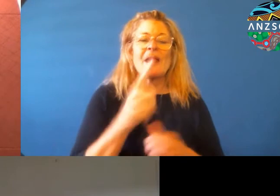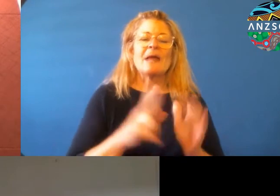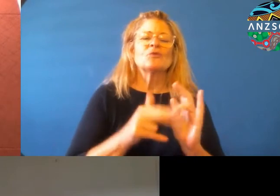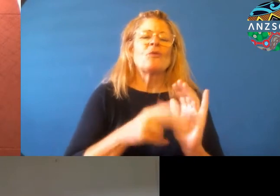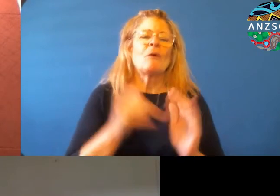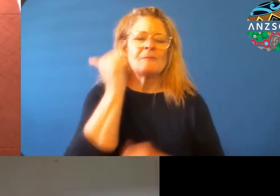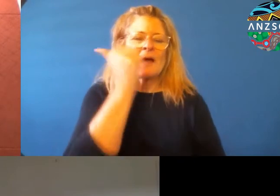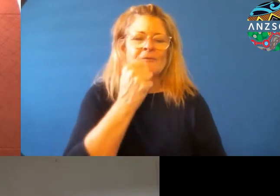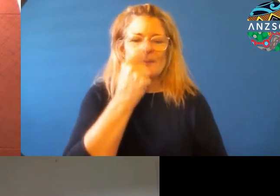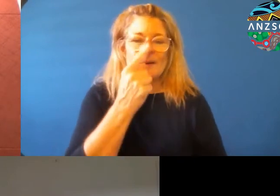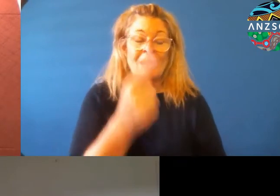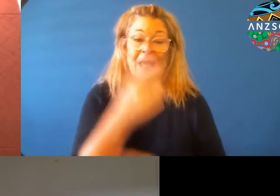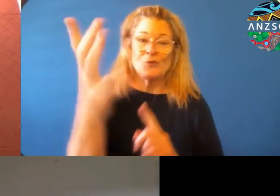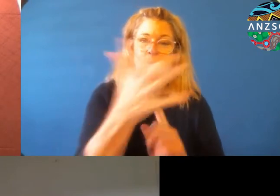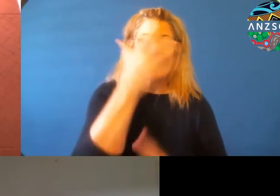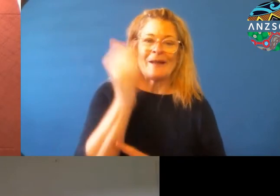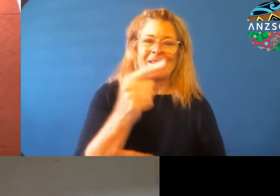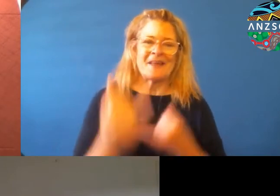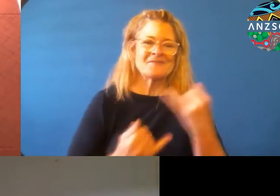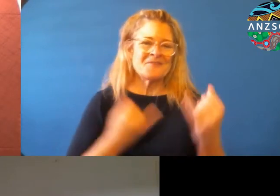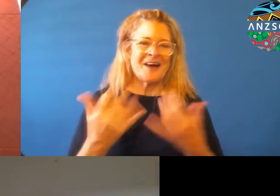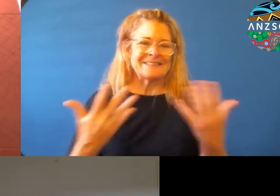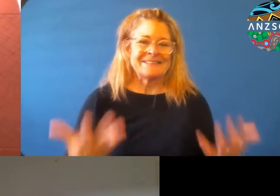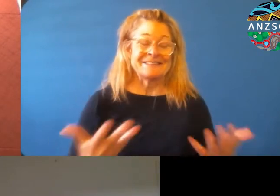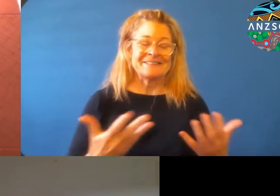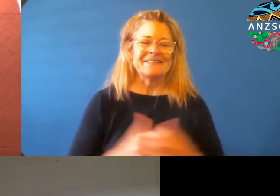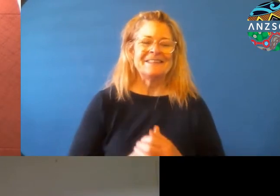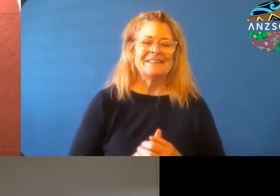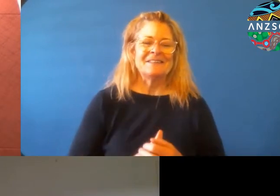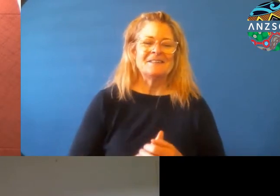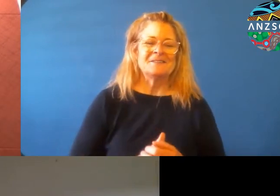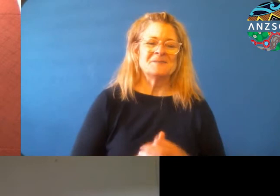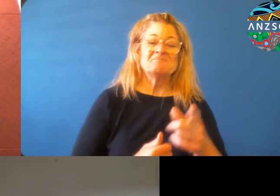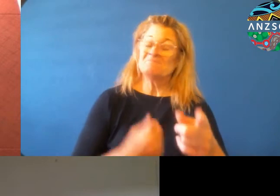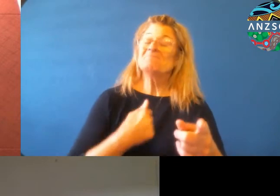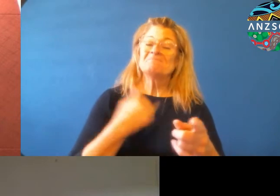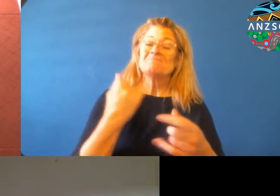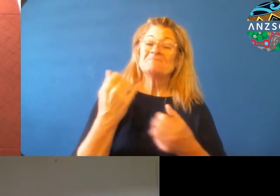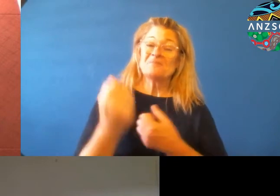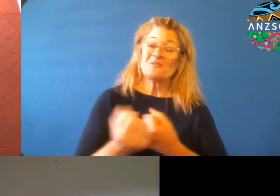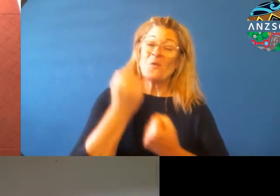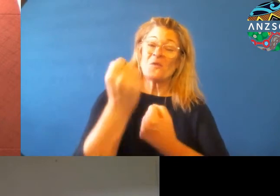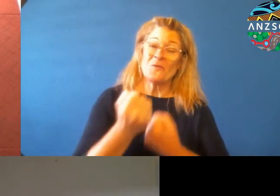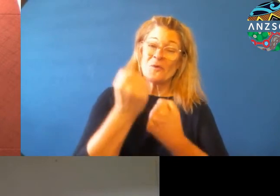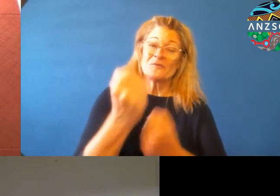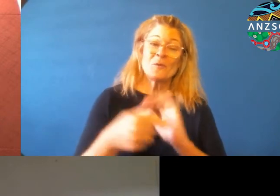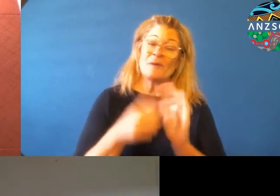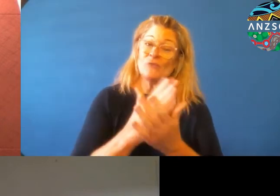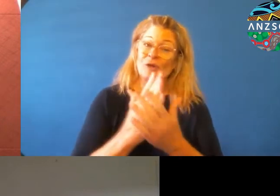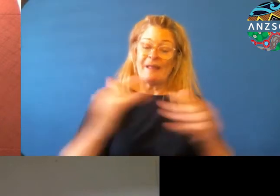and, and now say it all the time? Well, I can say I fought the battle, but actually the country won the war,